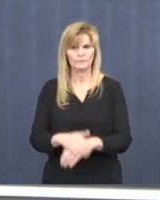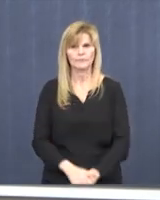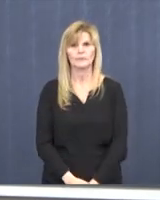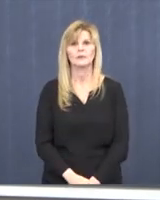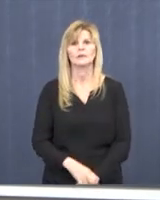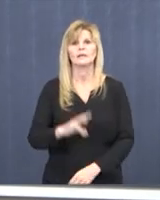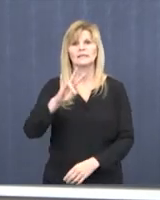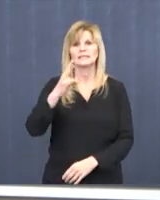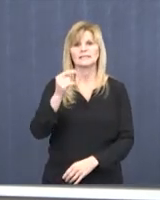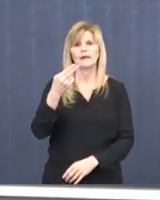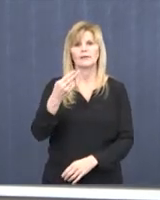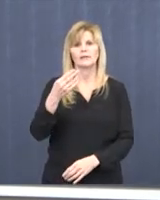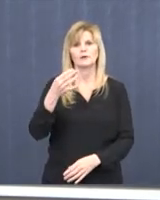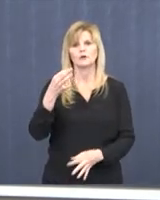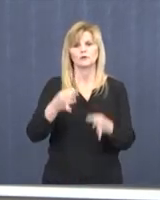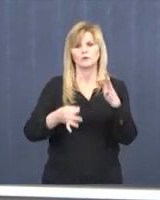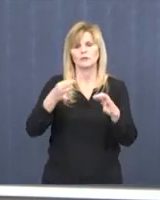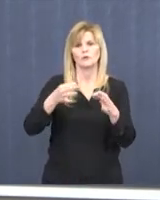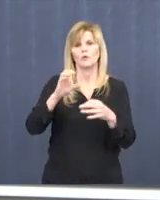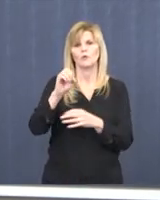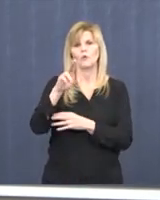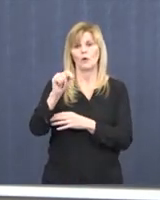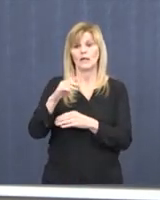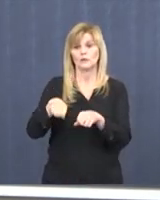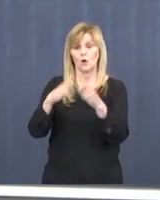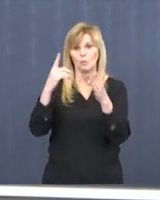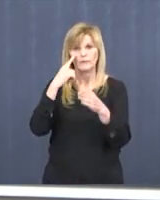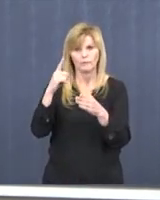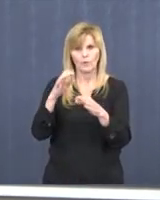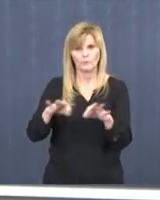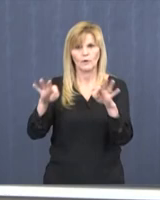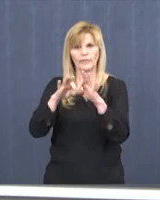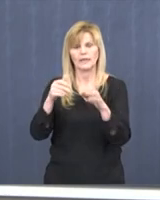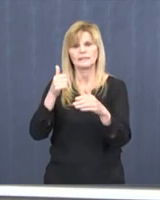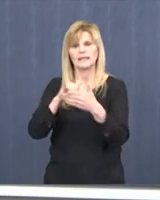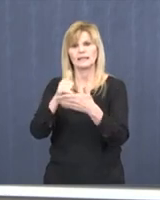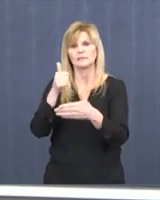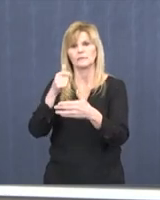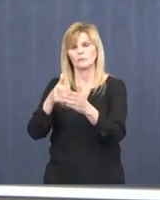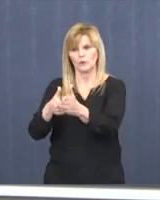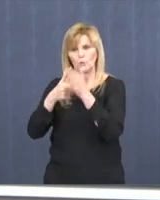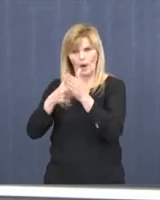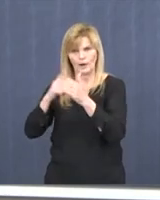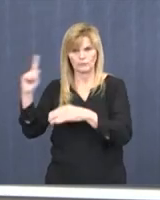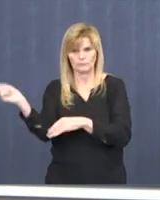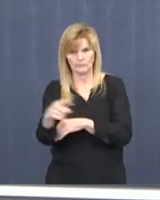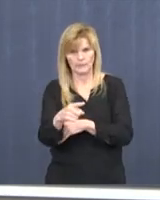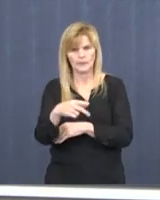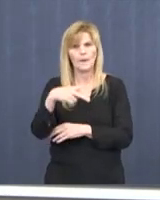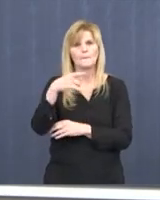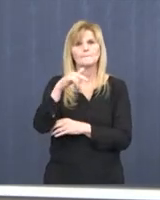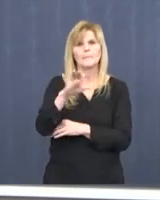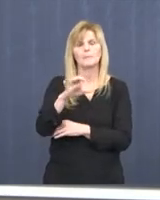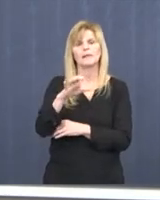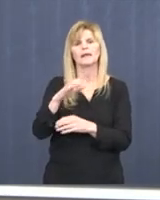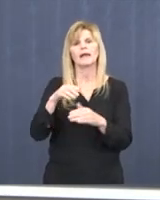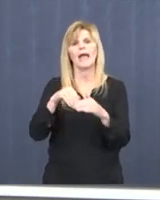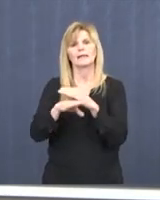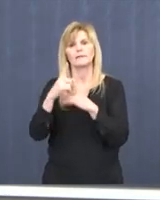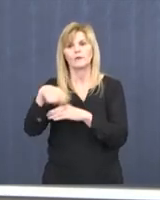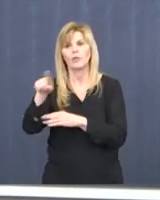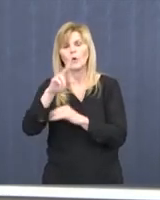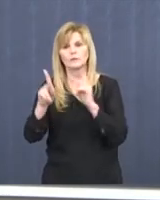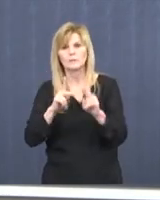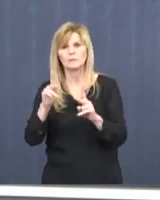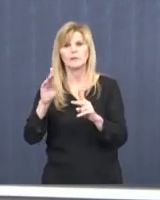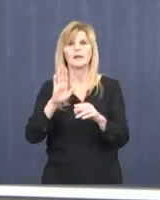Judicial District Court continues to be open for matters authorized under administrative order. Public access is limited to those people